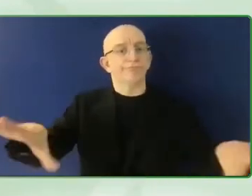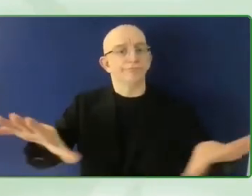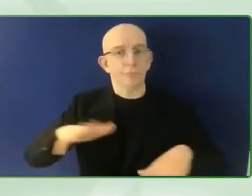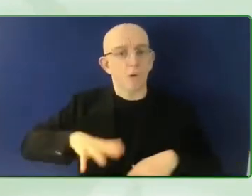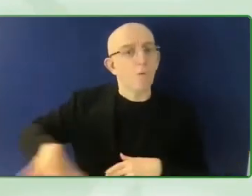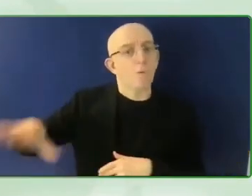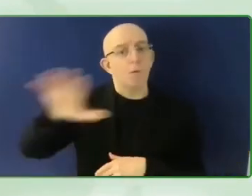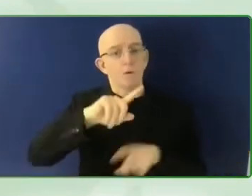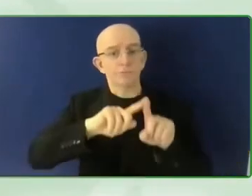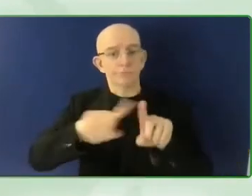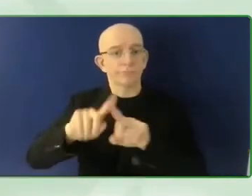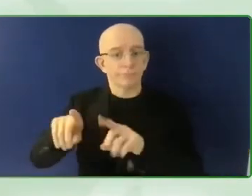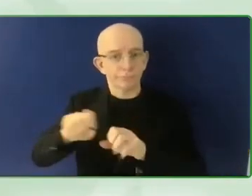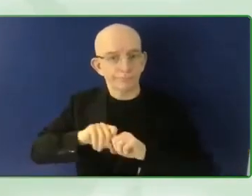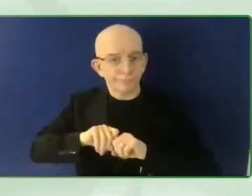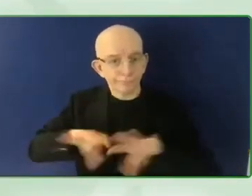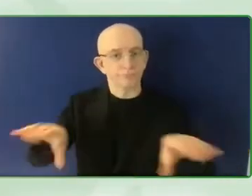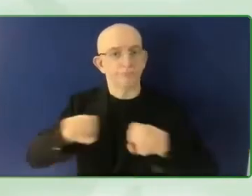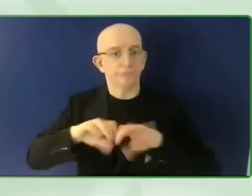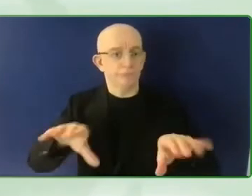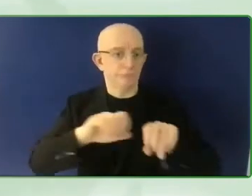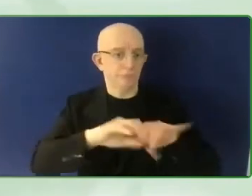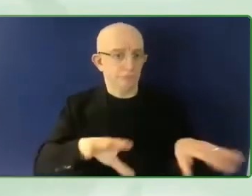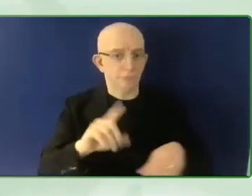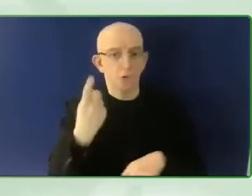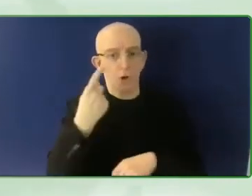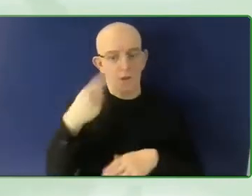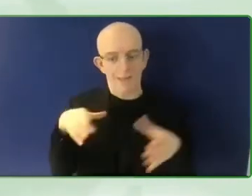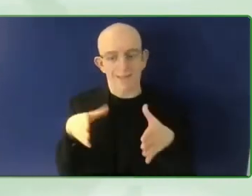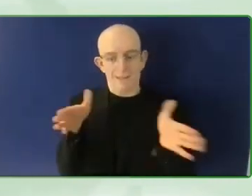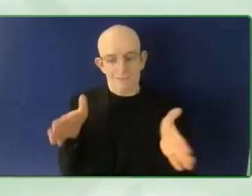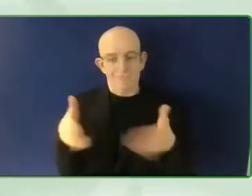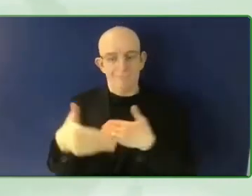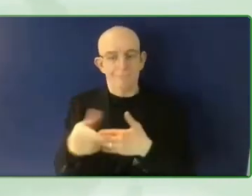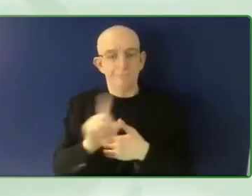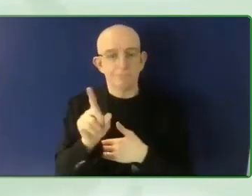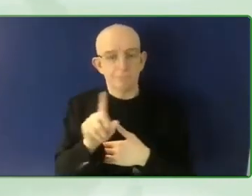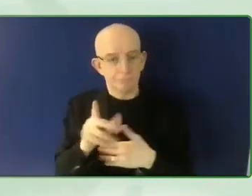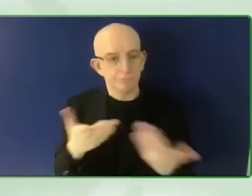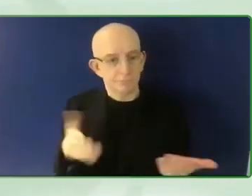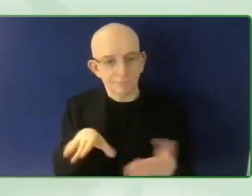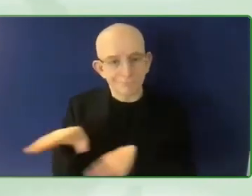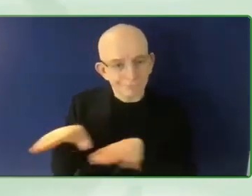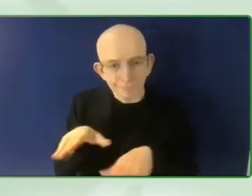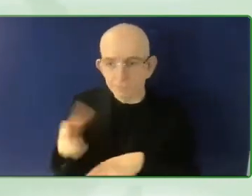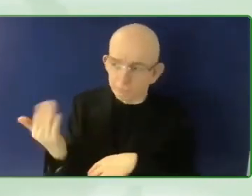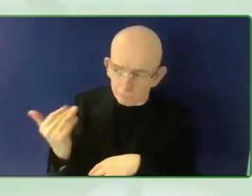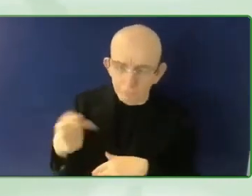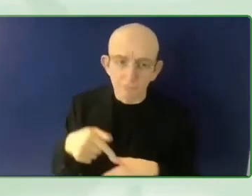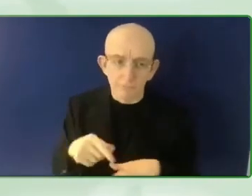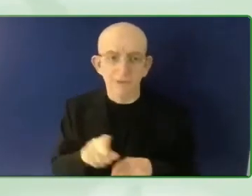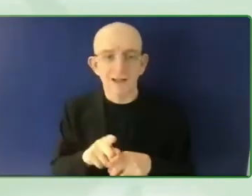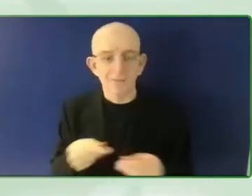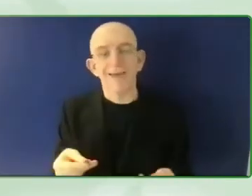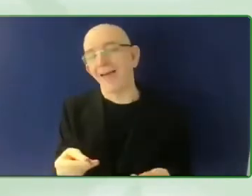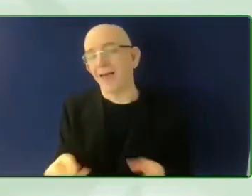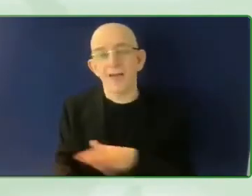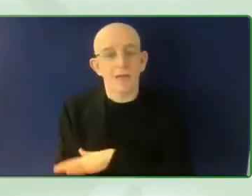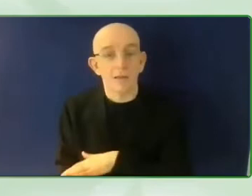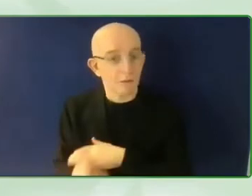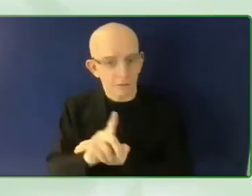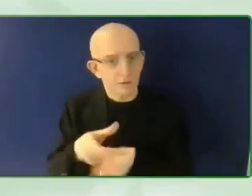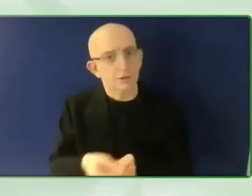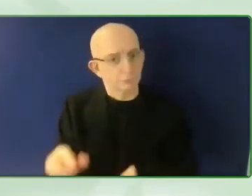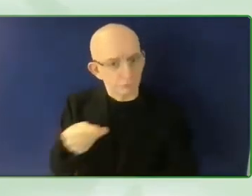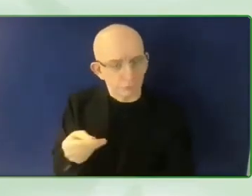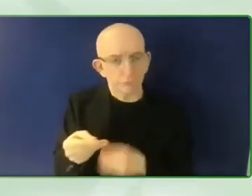stronger together. So let's make sure that through our work, we're connected and having an impact far greater than the sum of our individual parts.